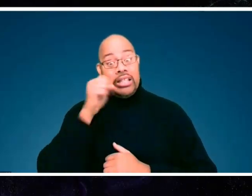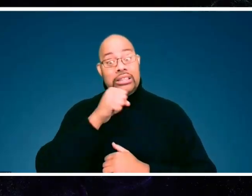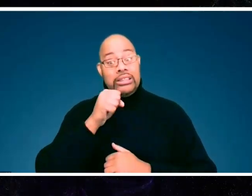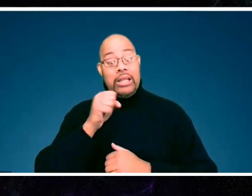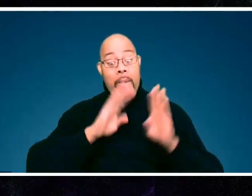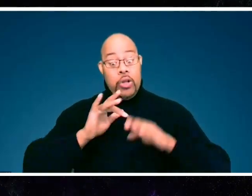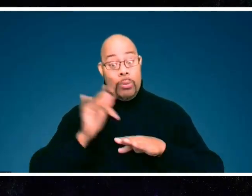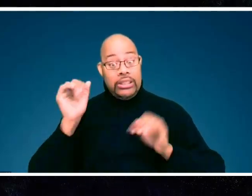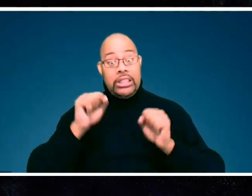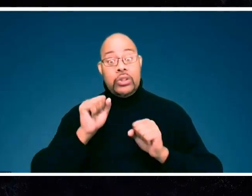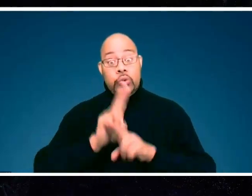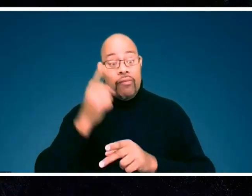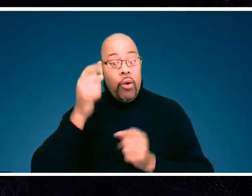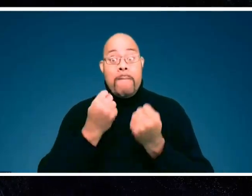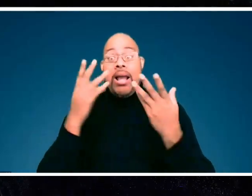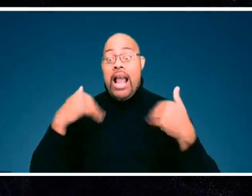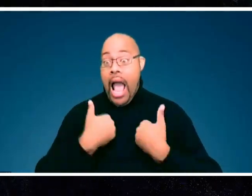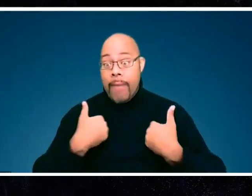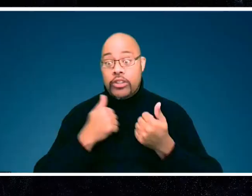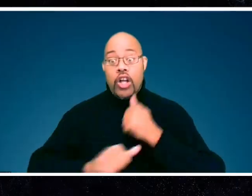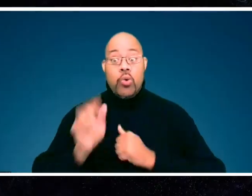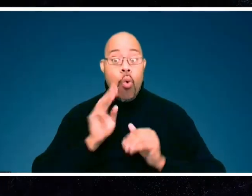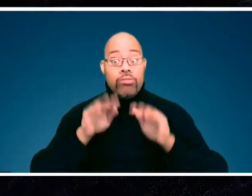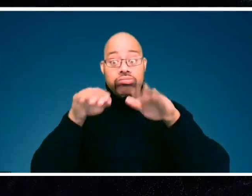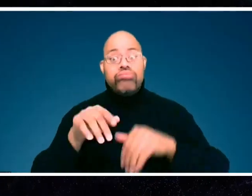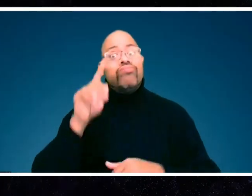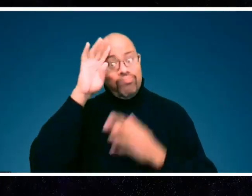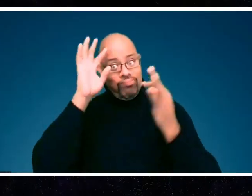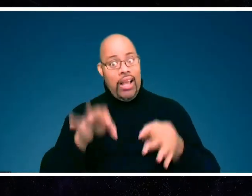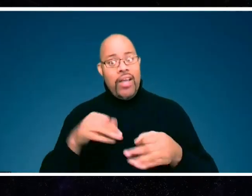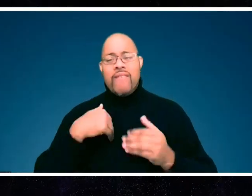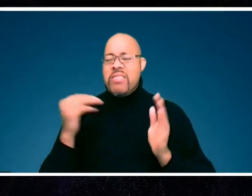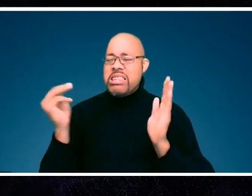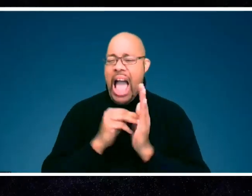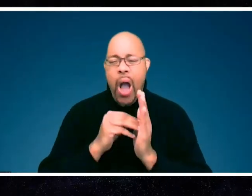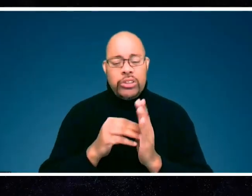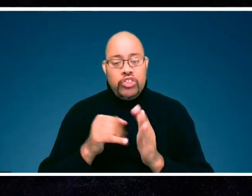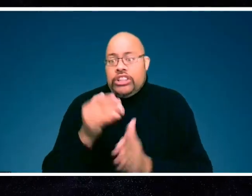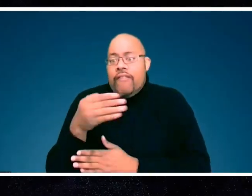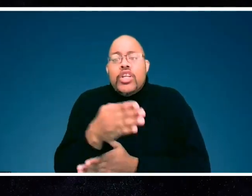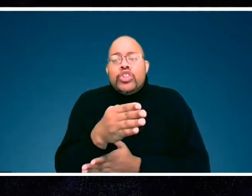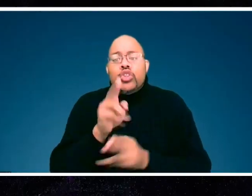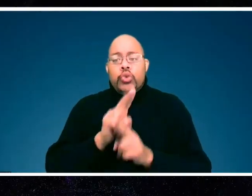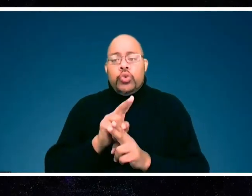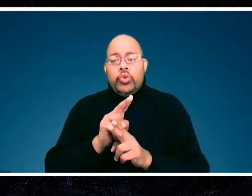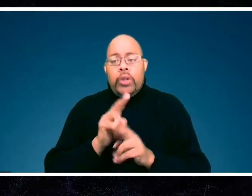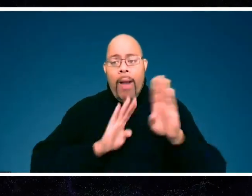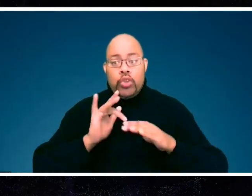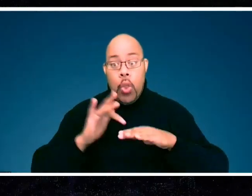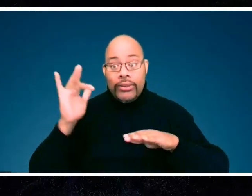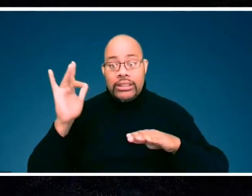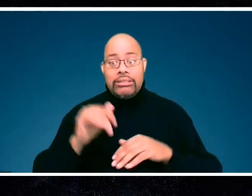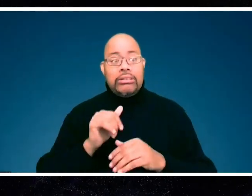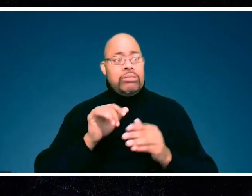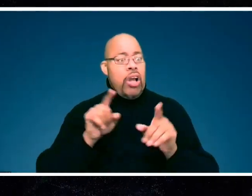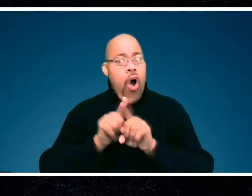can be used for a lot of animals under the sea. Absolutely. There are thousands of just fish that use bioluminescence. That's not to count all the